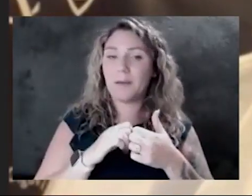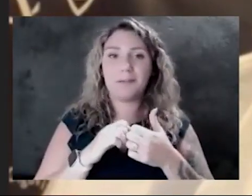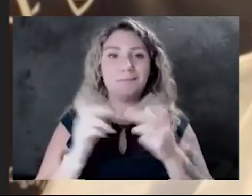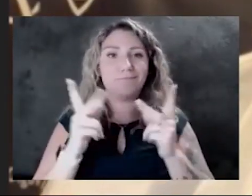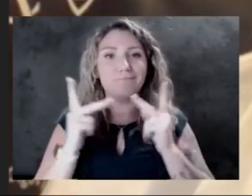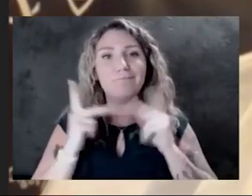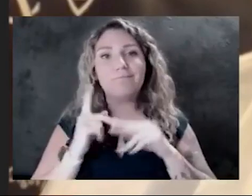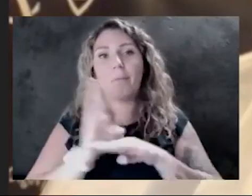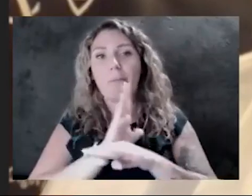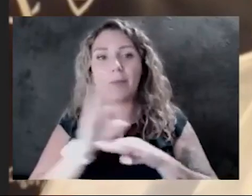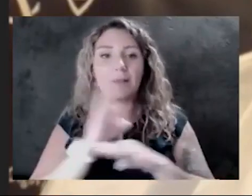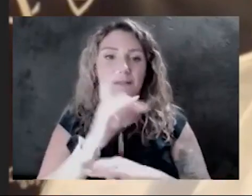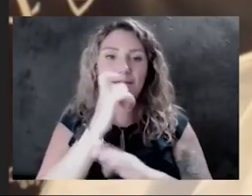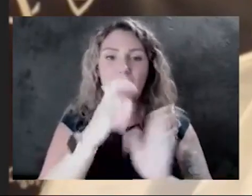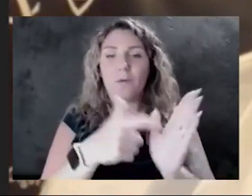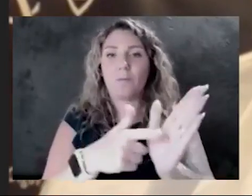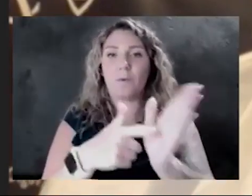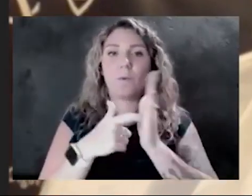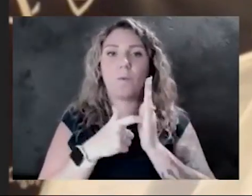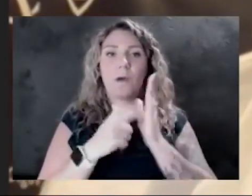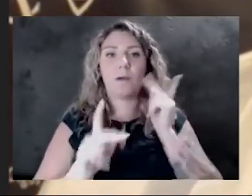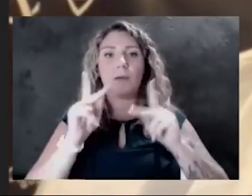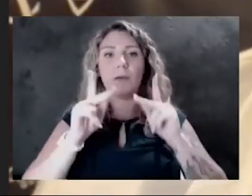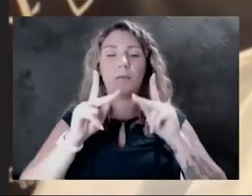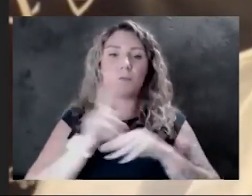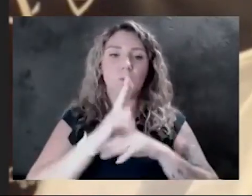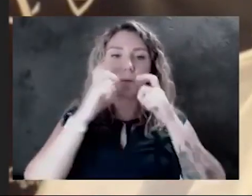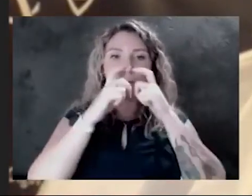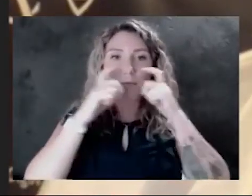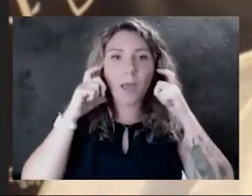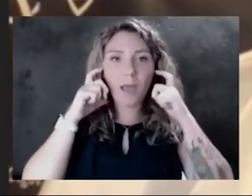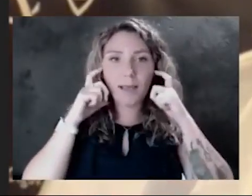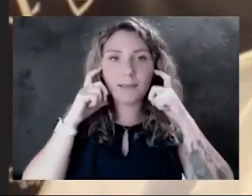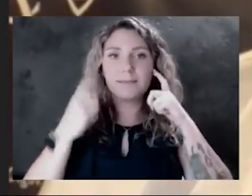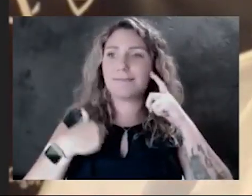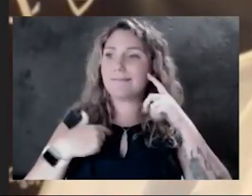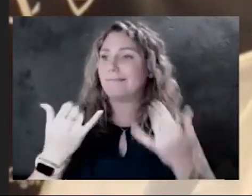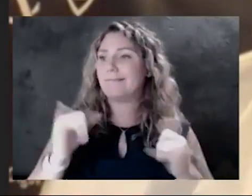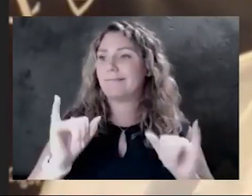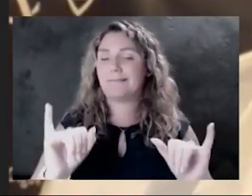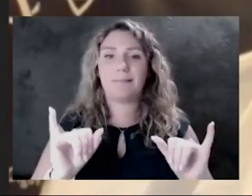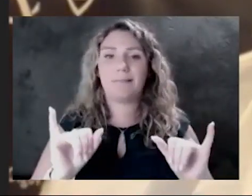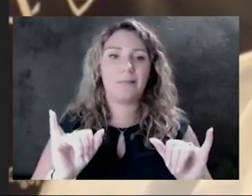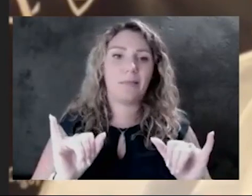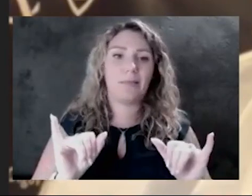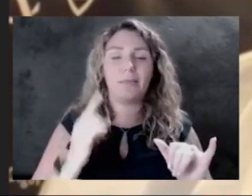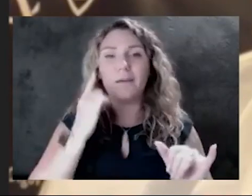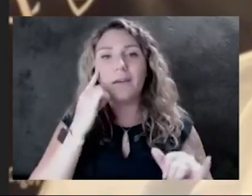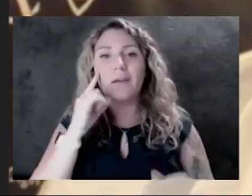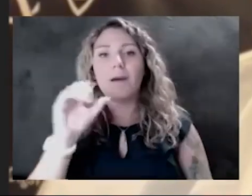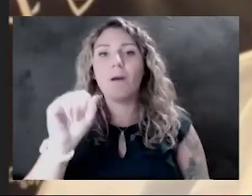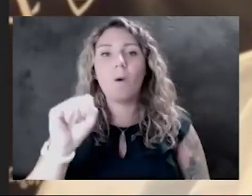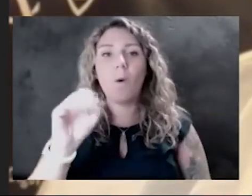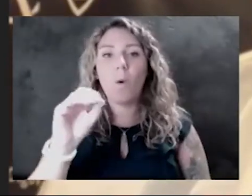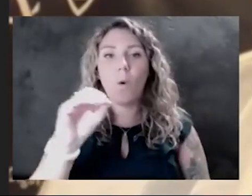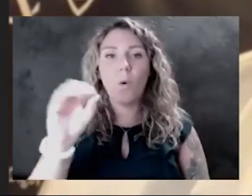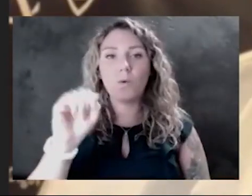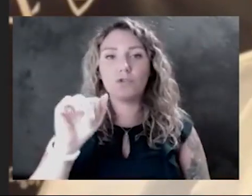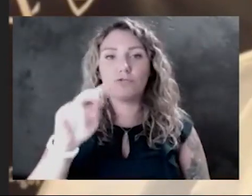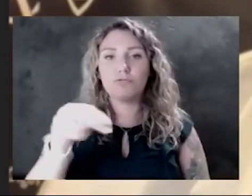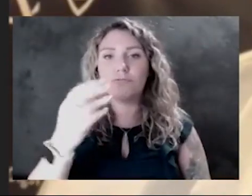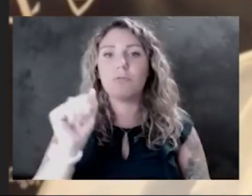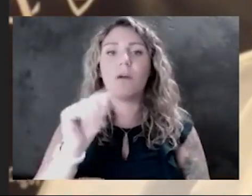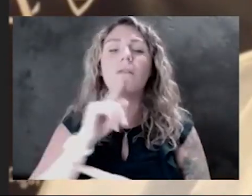folks to wear a mask. I really still think OSHA needs to take a stand and mandate